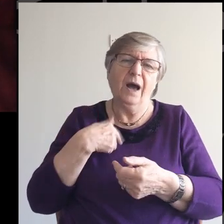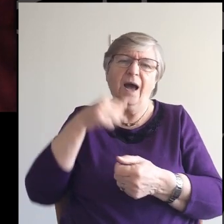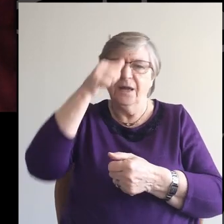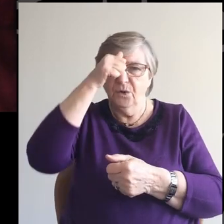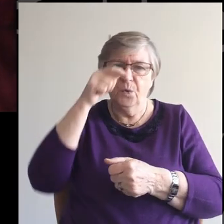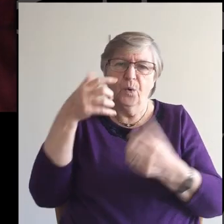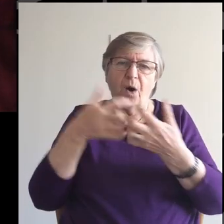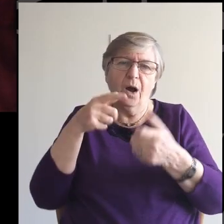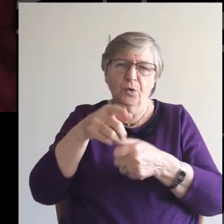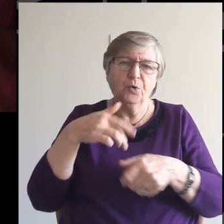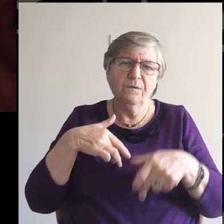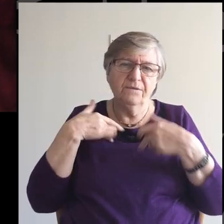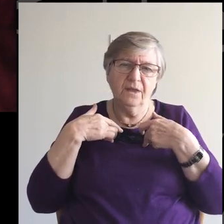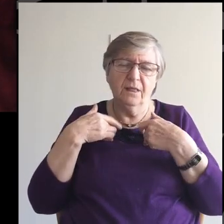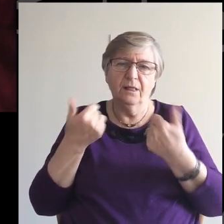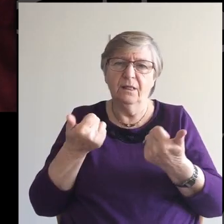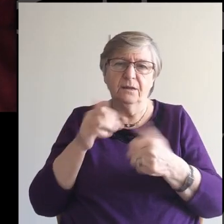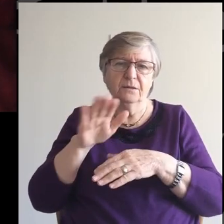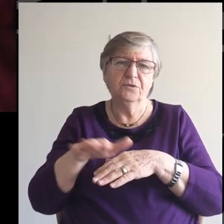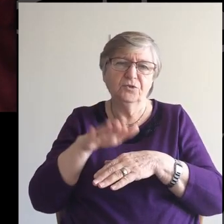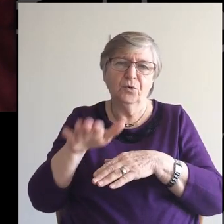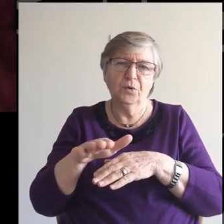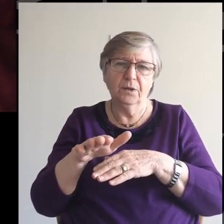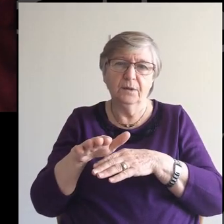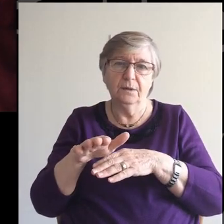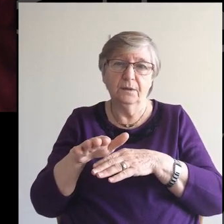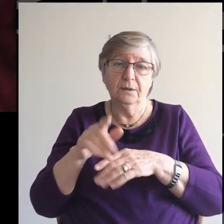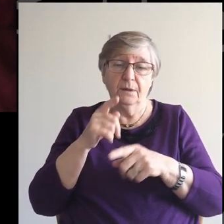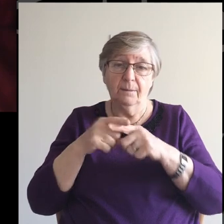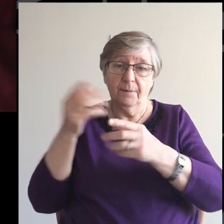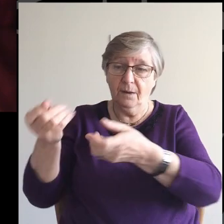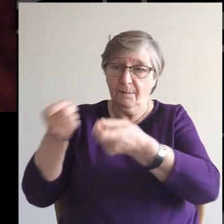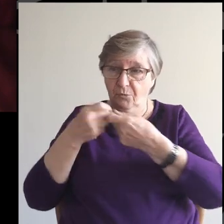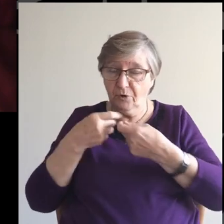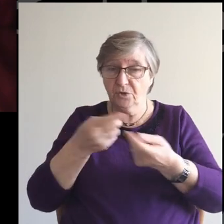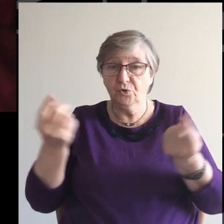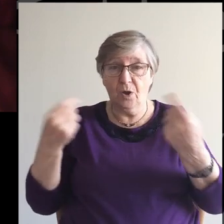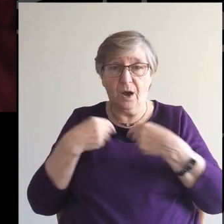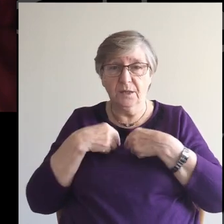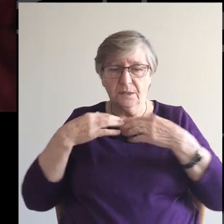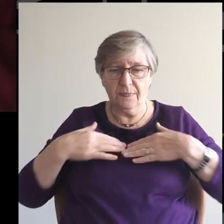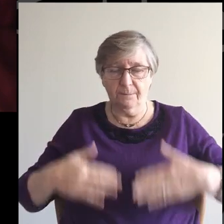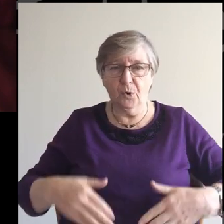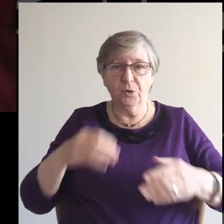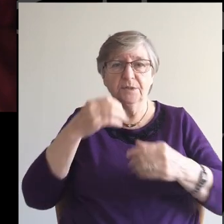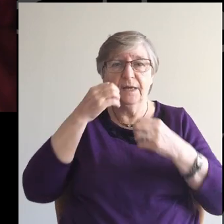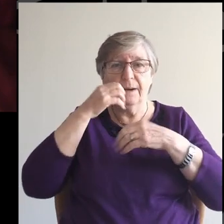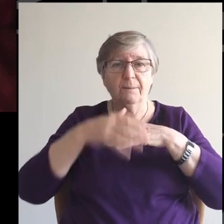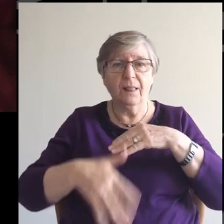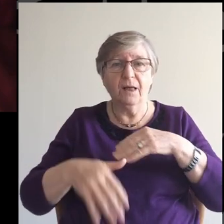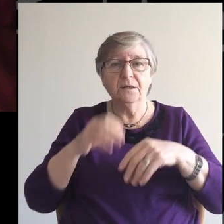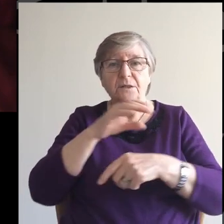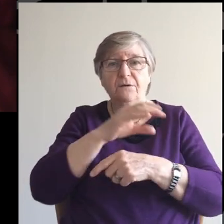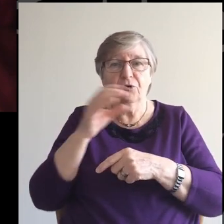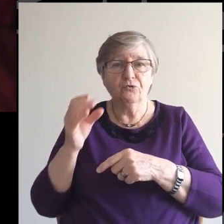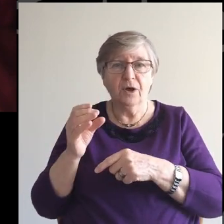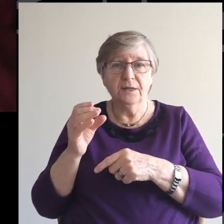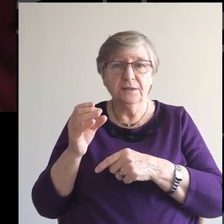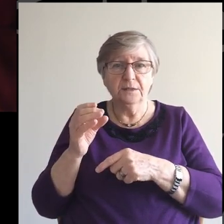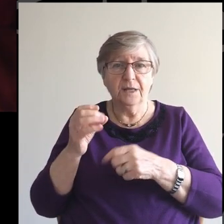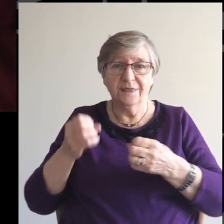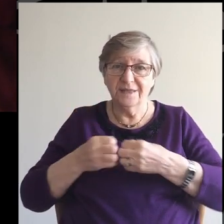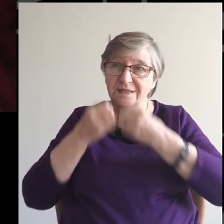just I know what it's like But brings to us The very body And blood of Christ Brings to us The